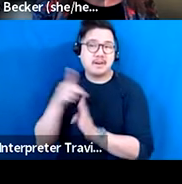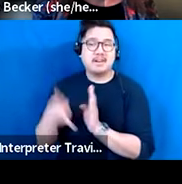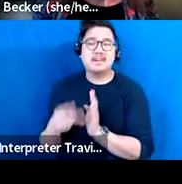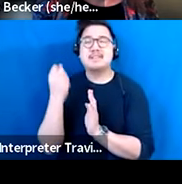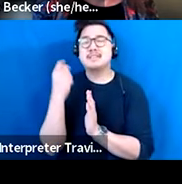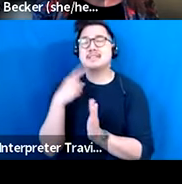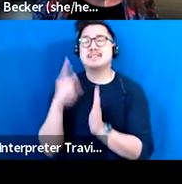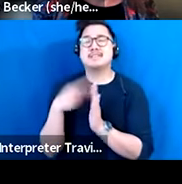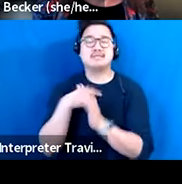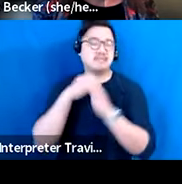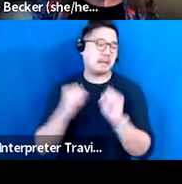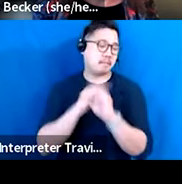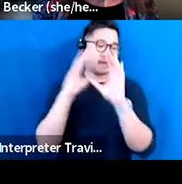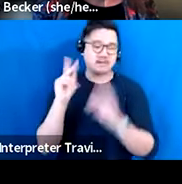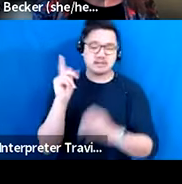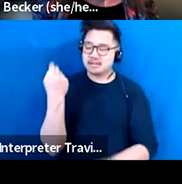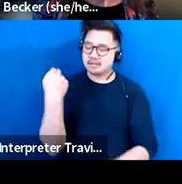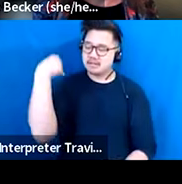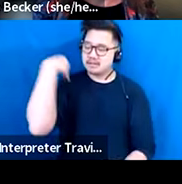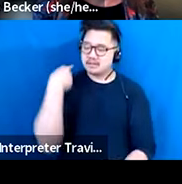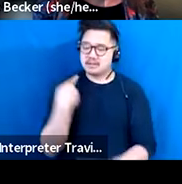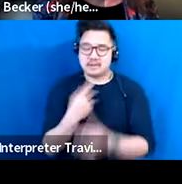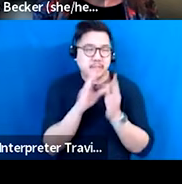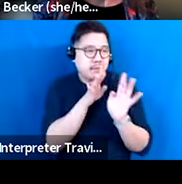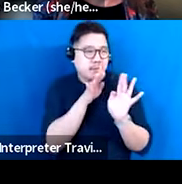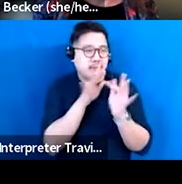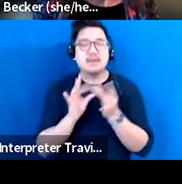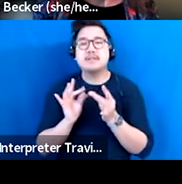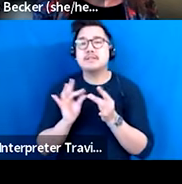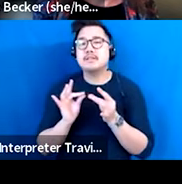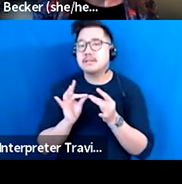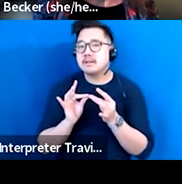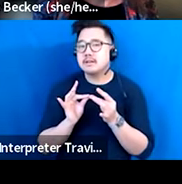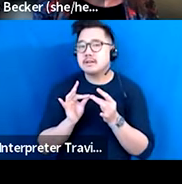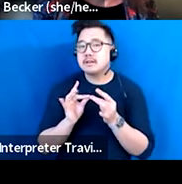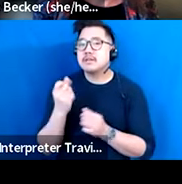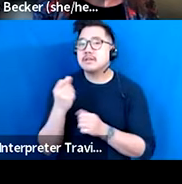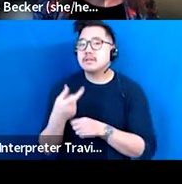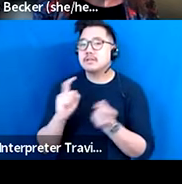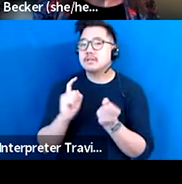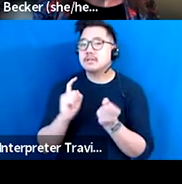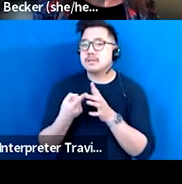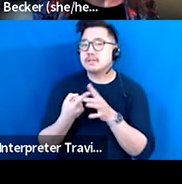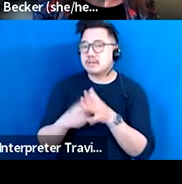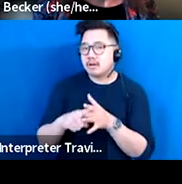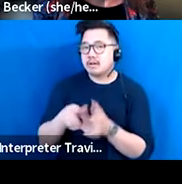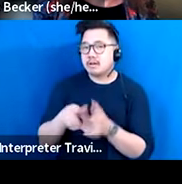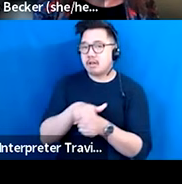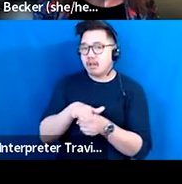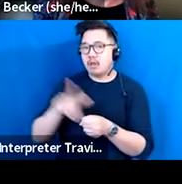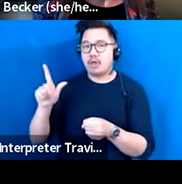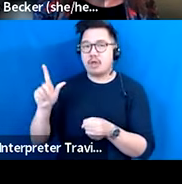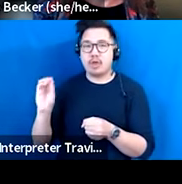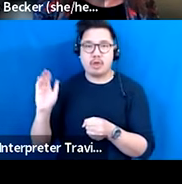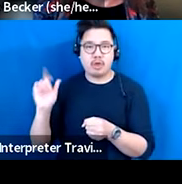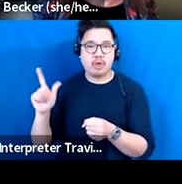whispering in my ear that when I, to your question, Robert, that it also starts locally. And I think that that, like what this has